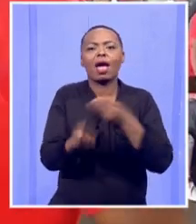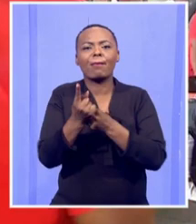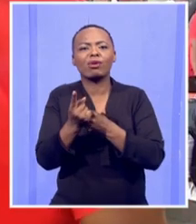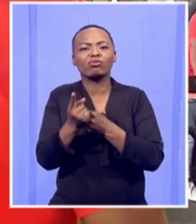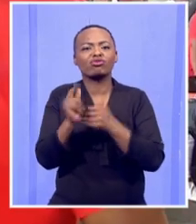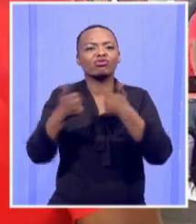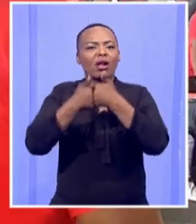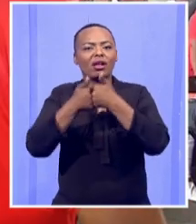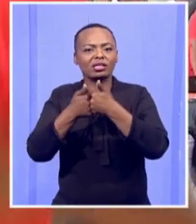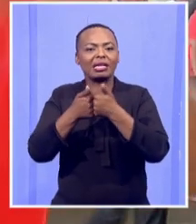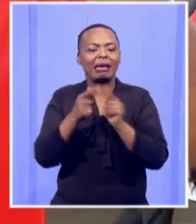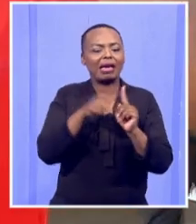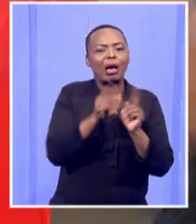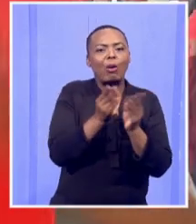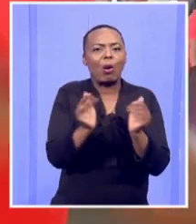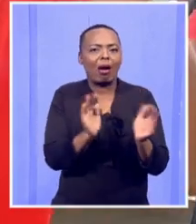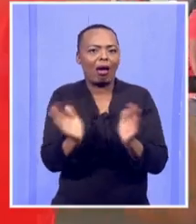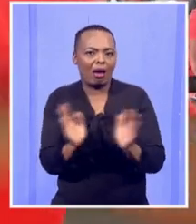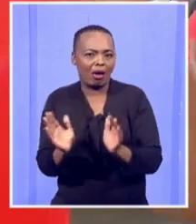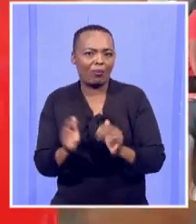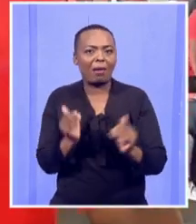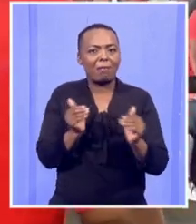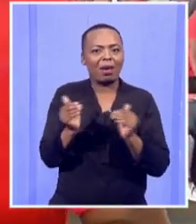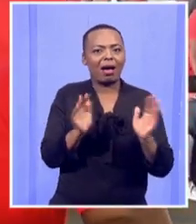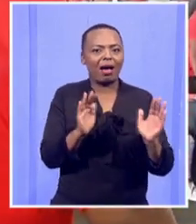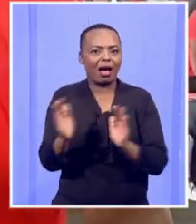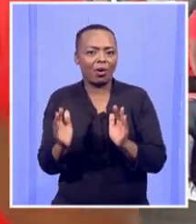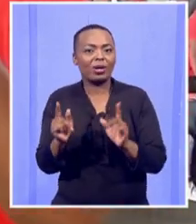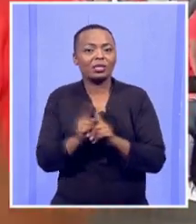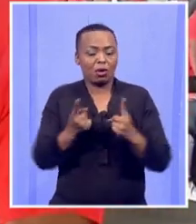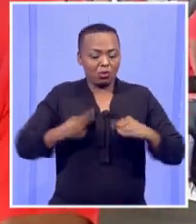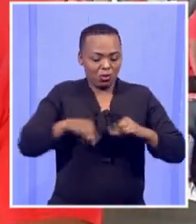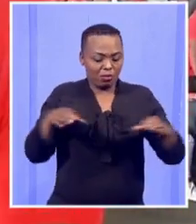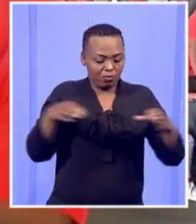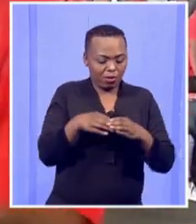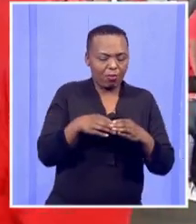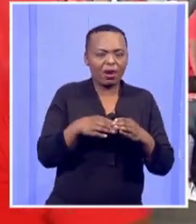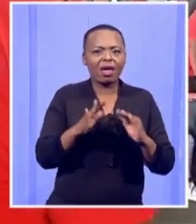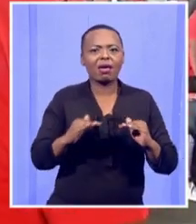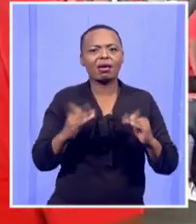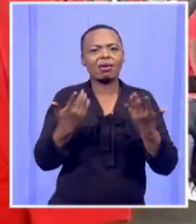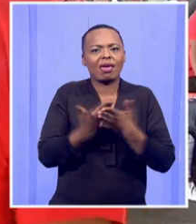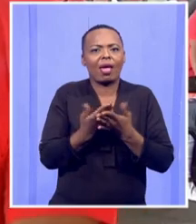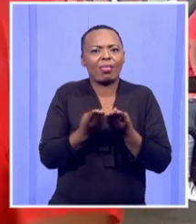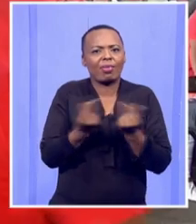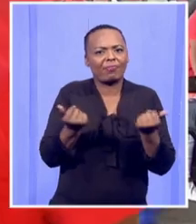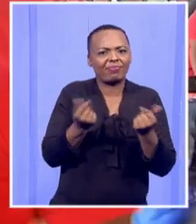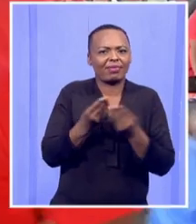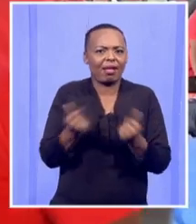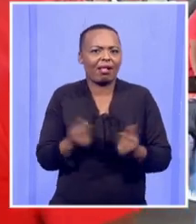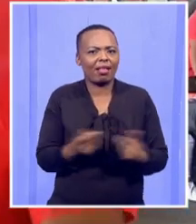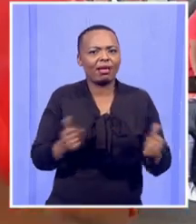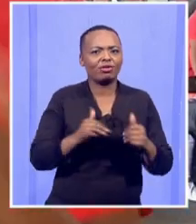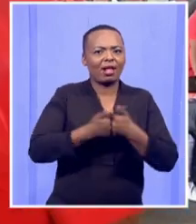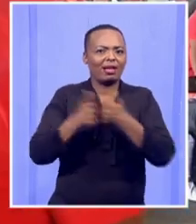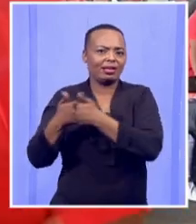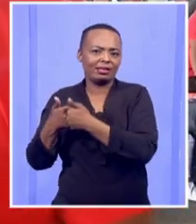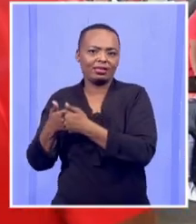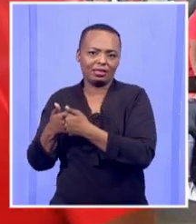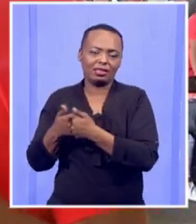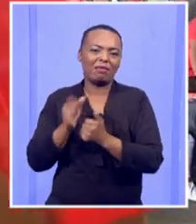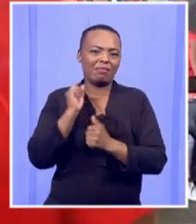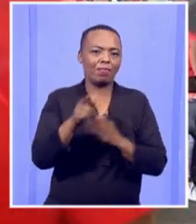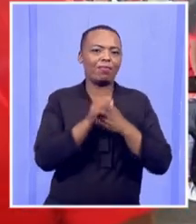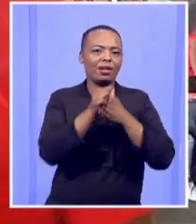that are facing organization. And then who amongst ourselves, who's equal to those challenges? And then we'll take it from there. That's how leadership